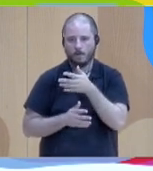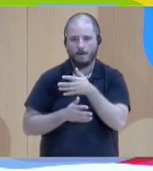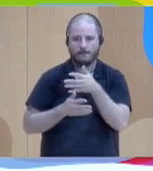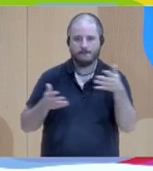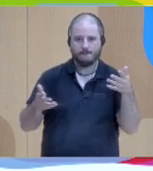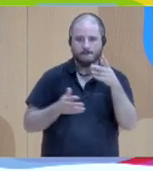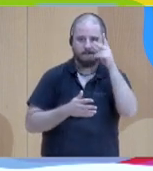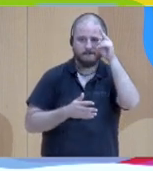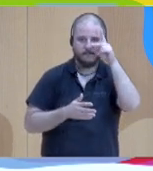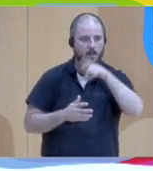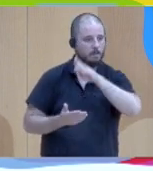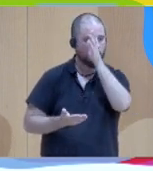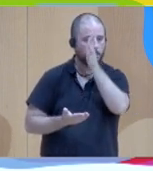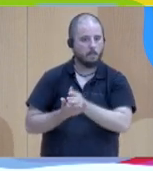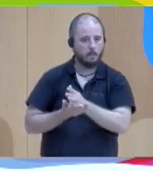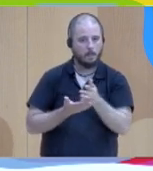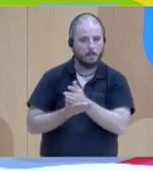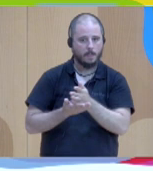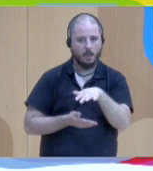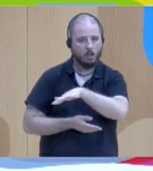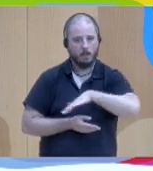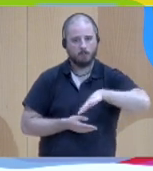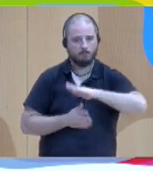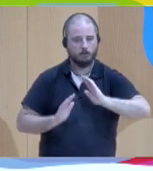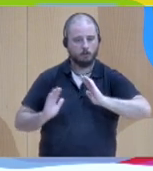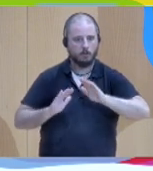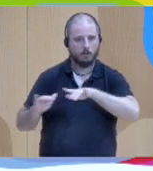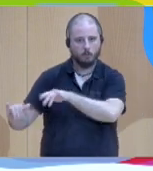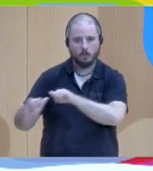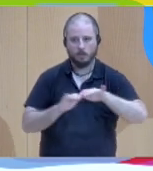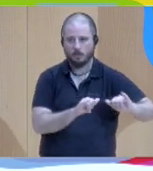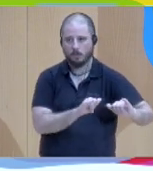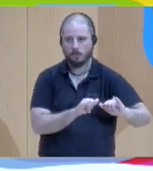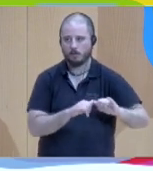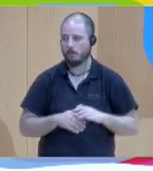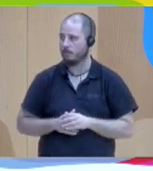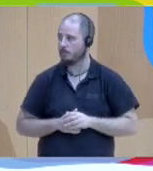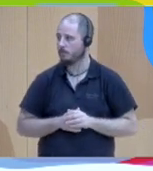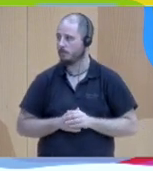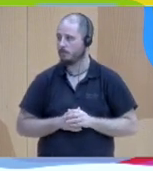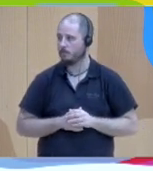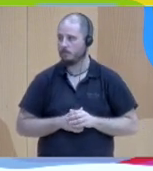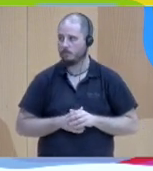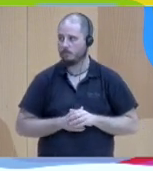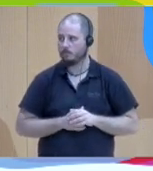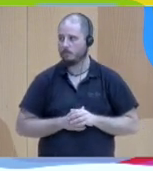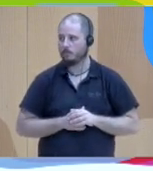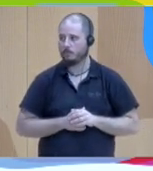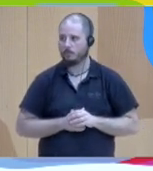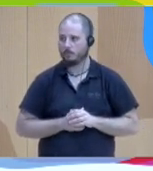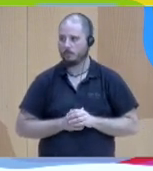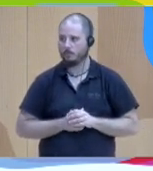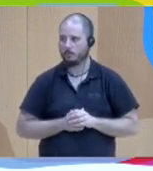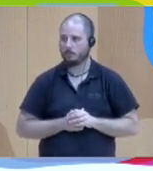where nothing is clear your worry is growing your confidence in your own possibilities are